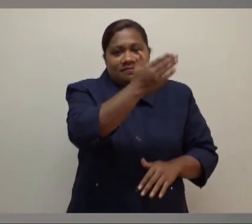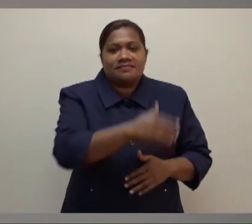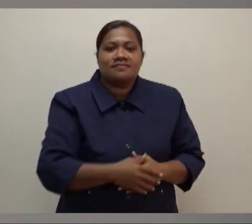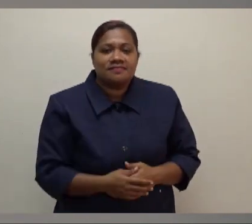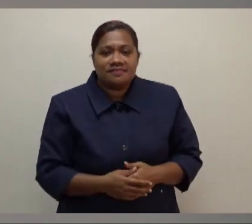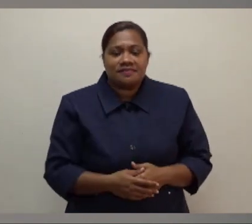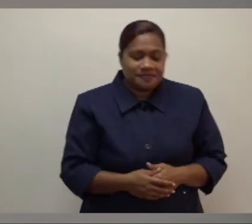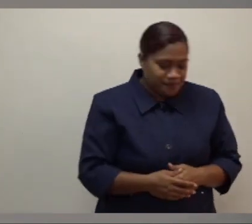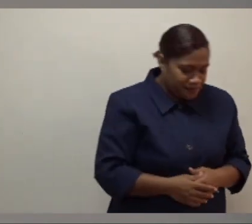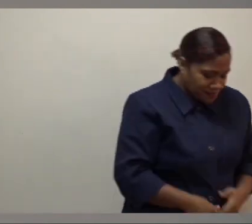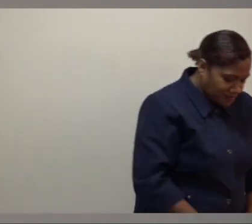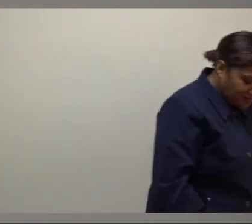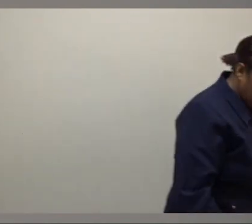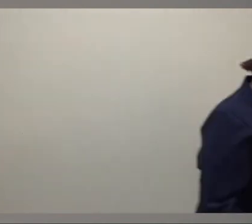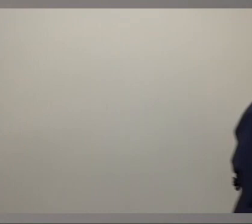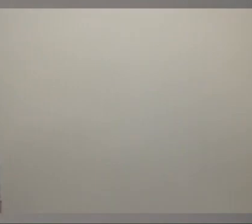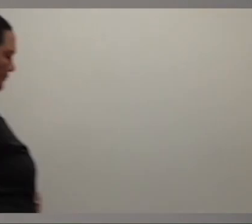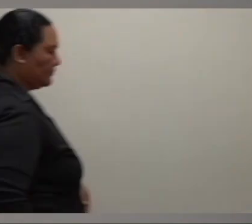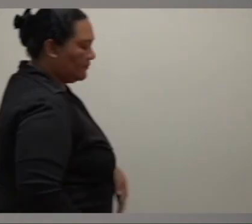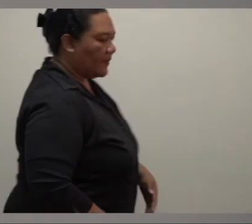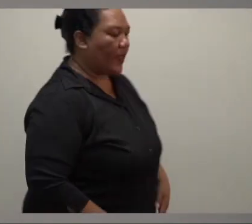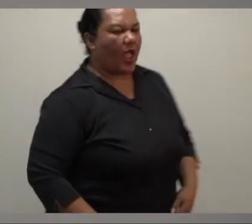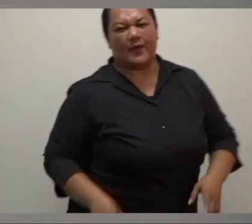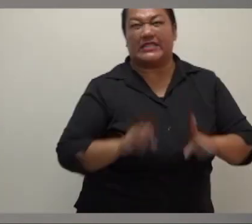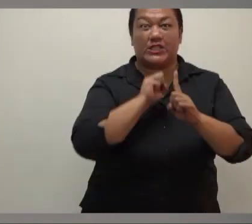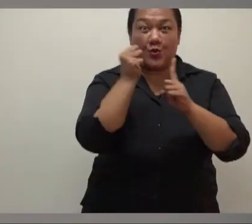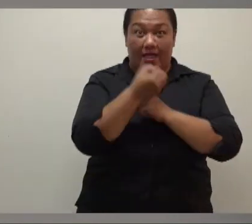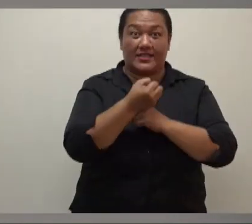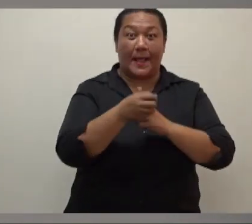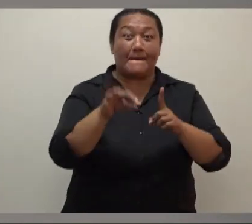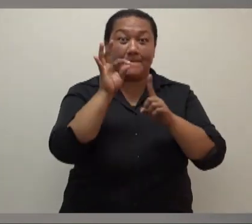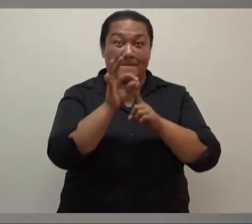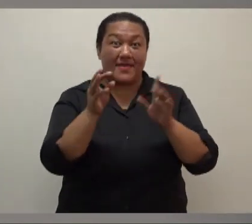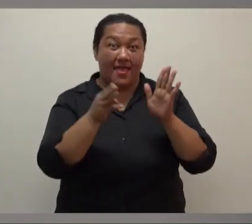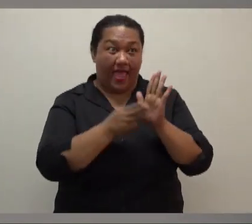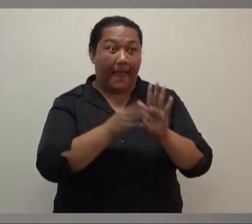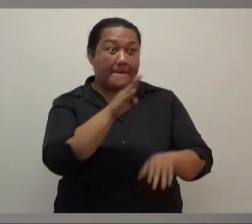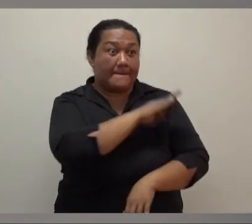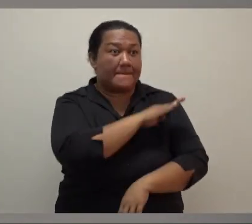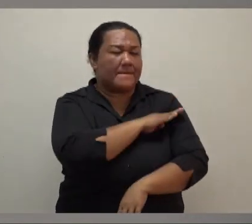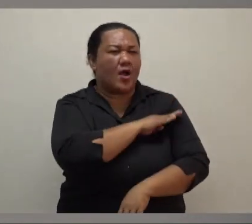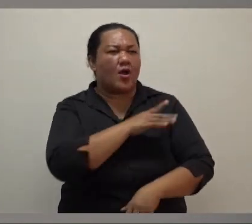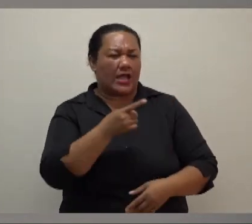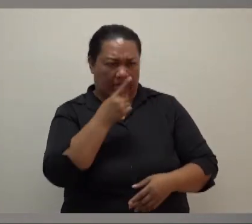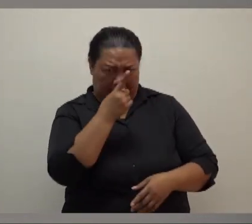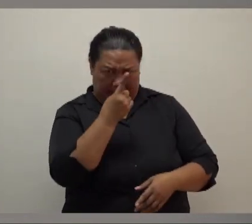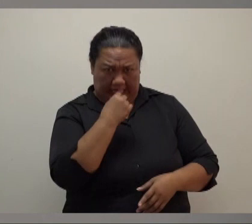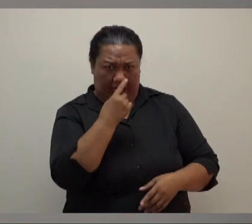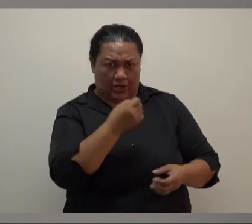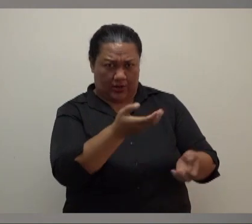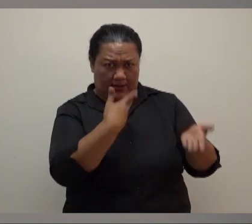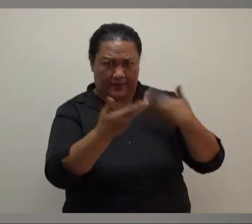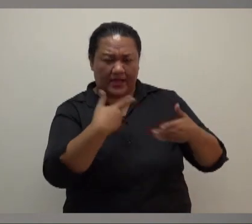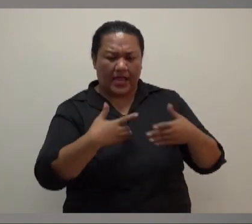And the situation with the prime minister, Mr. Eiji, can you tell us, have you spoken to him? Who is the chain of, who is leading the country